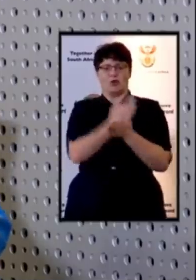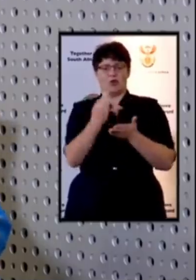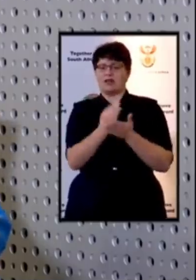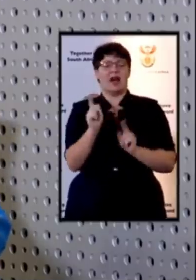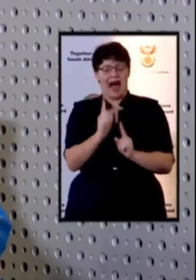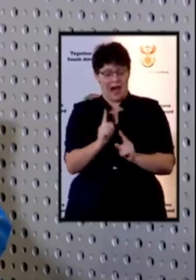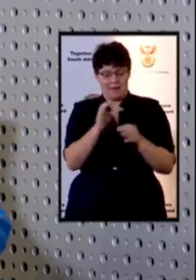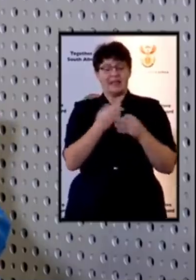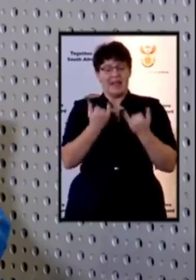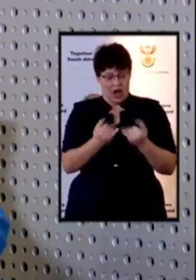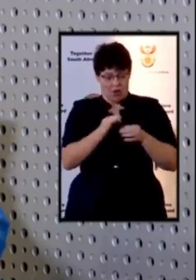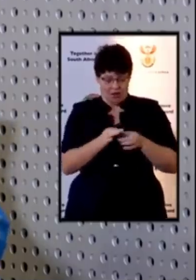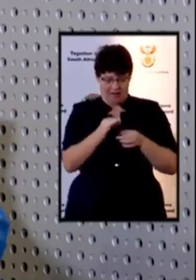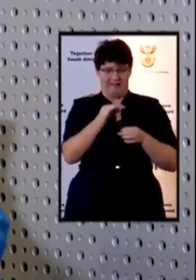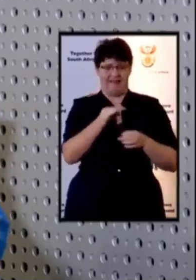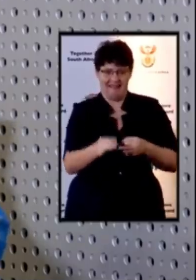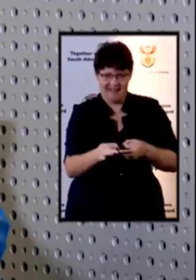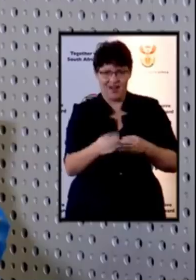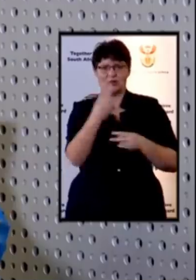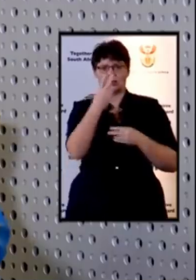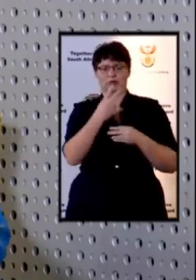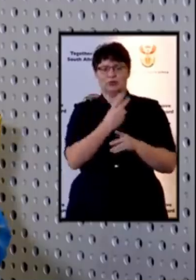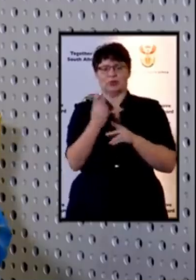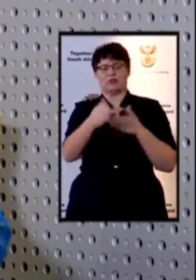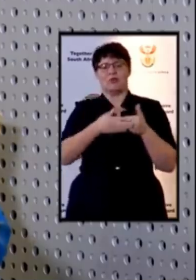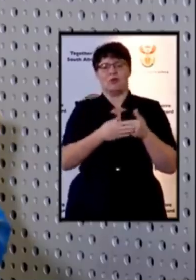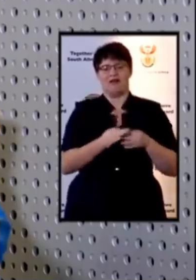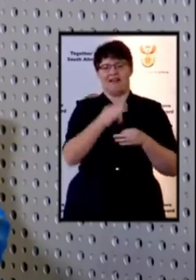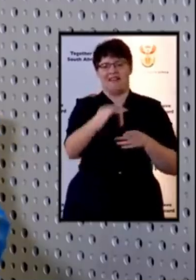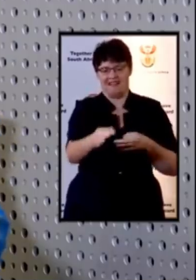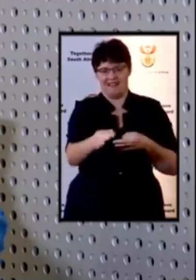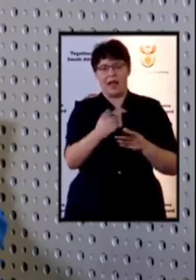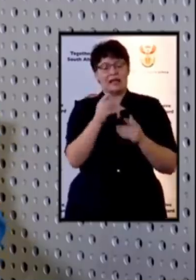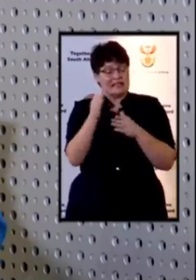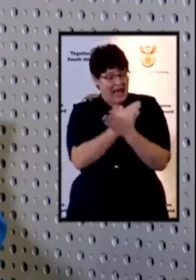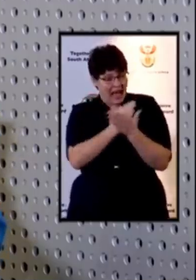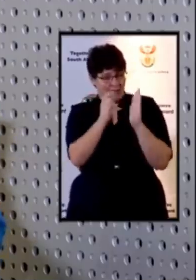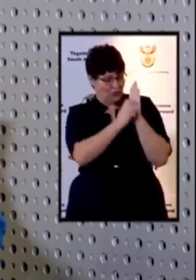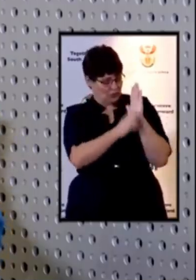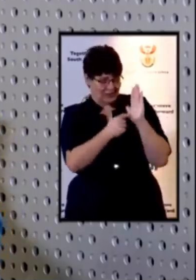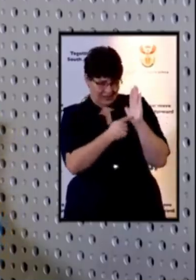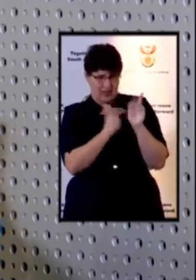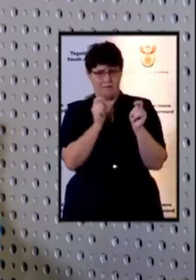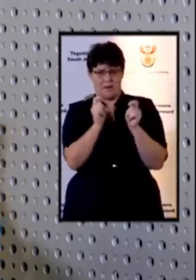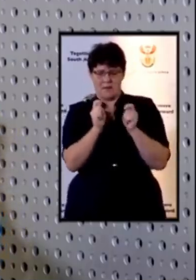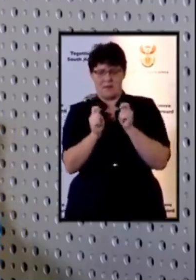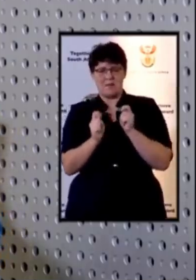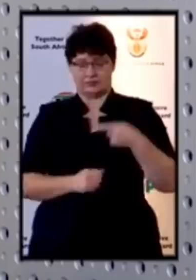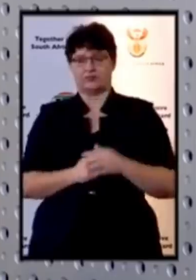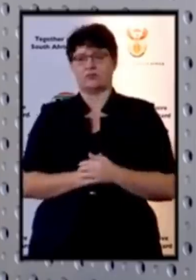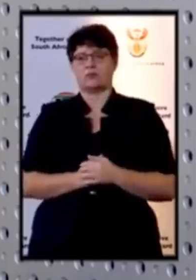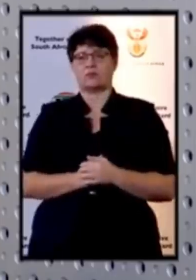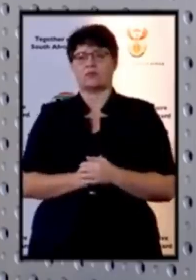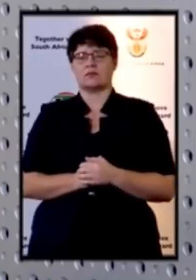a few amendments to those regulations and that's what we're going to talk about now